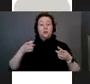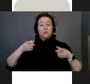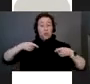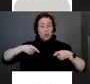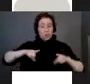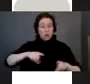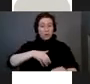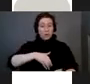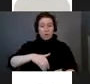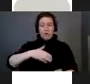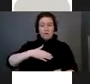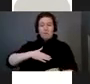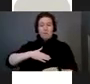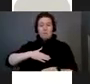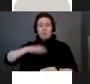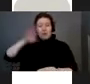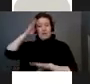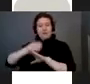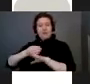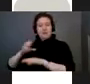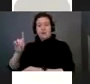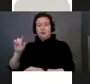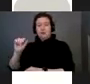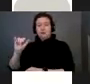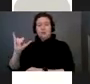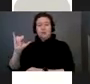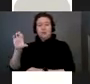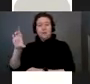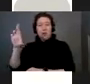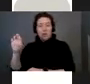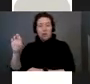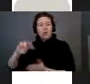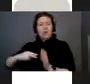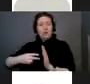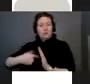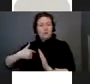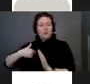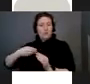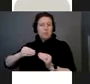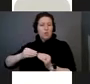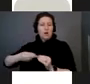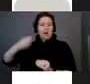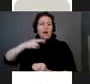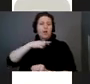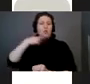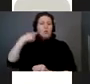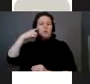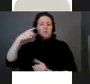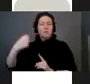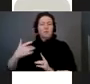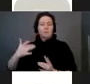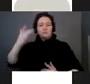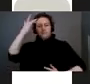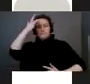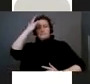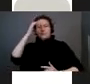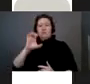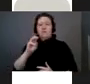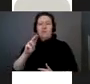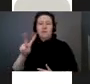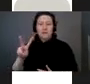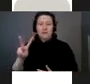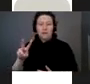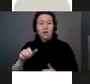and that made me actually higher risk to catch CMV during my pregnancy. I also was working with children